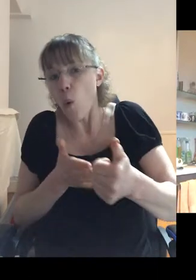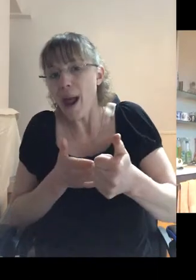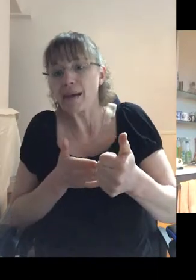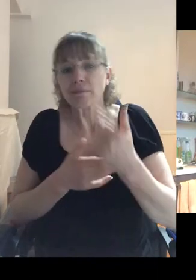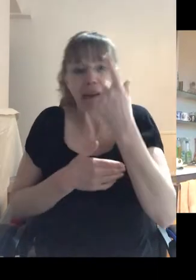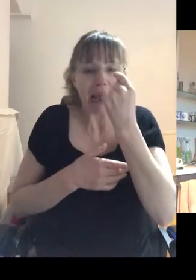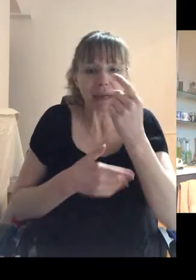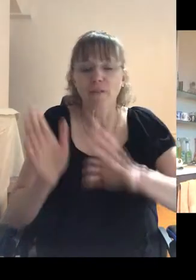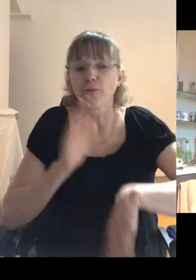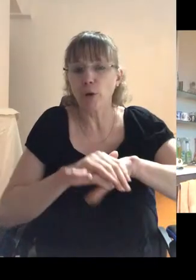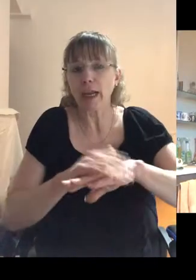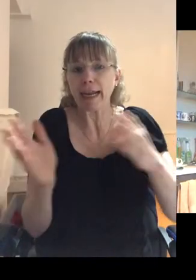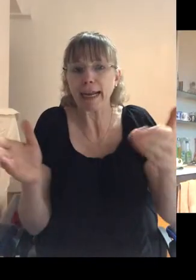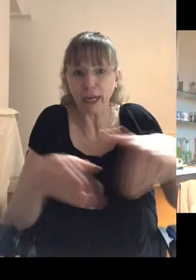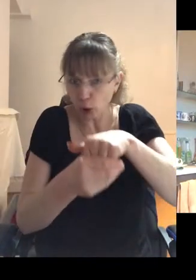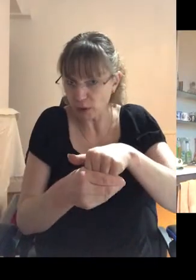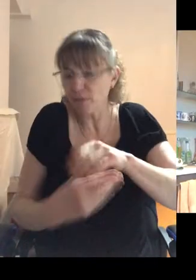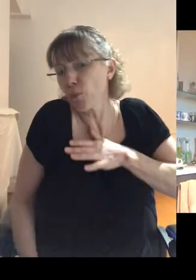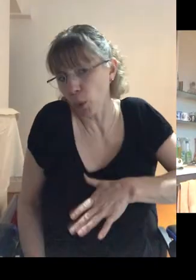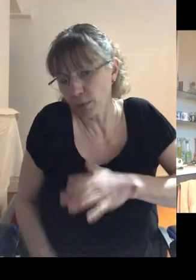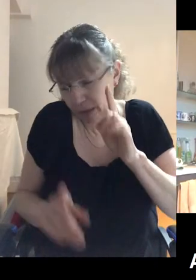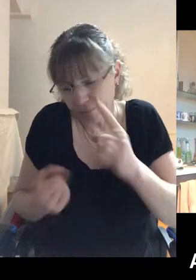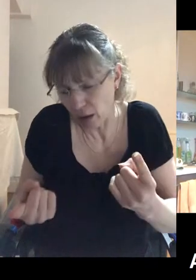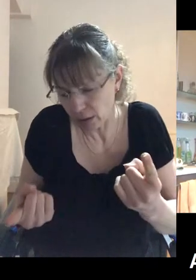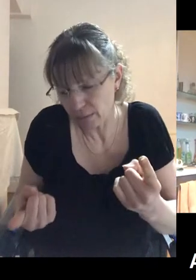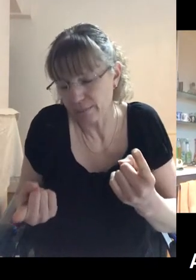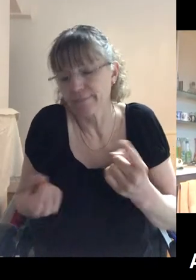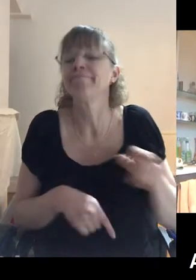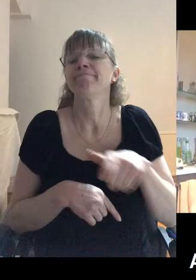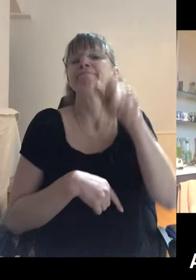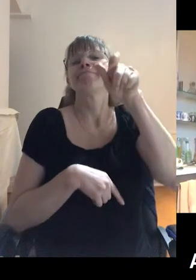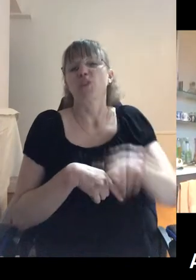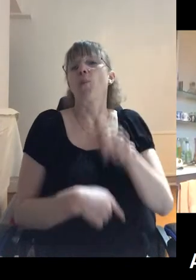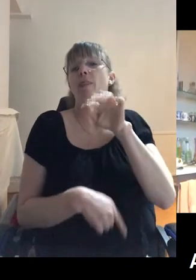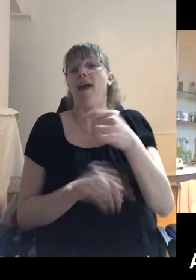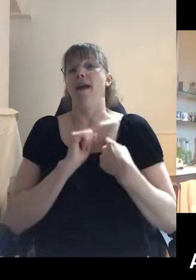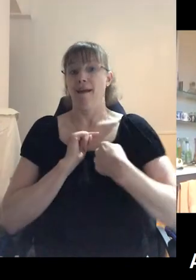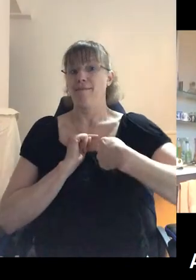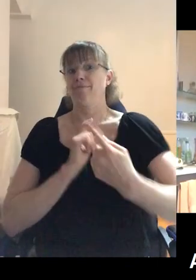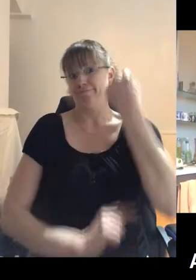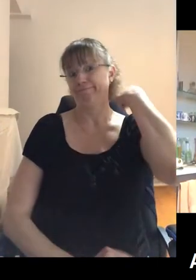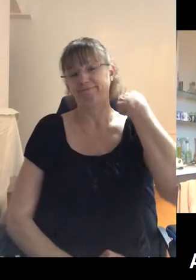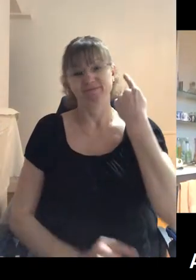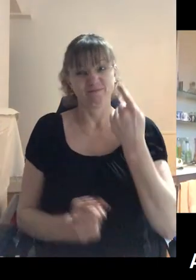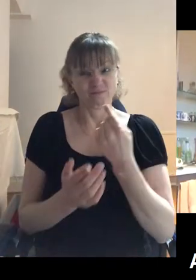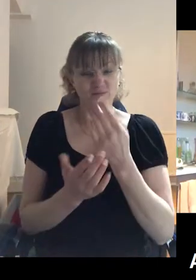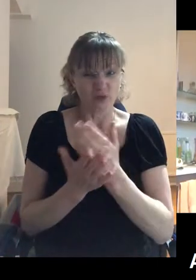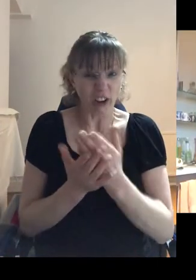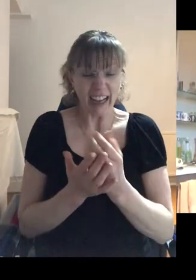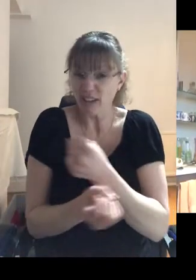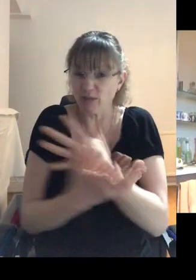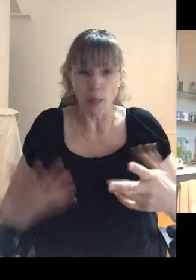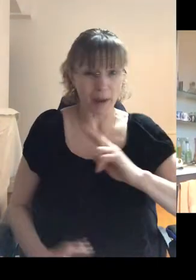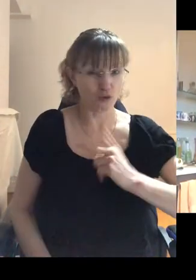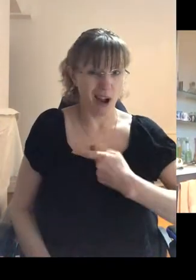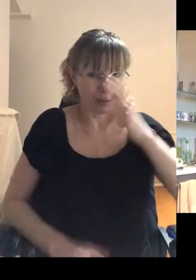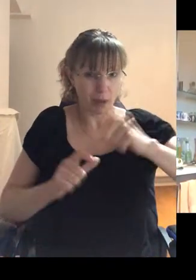of being fully as fully inclusive as you may want to be. And as someone who was there, then there weren't that many trans people within the gay